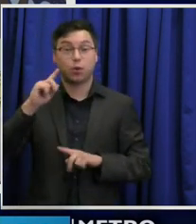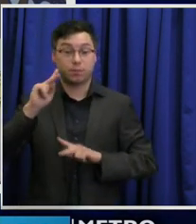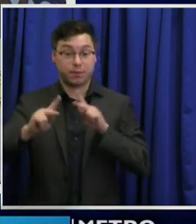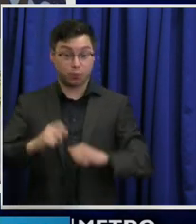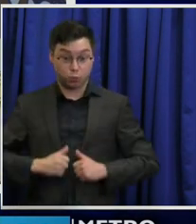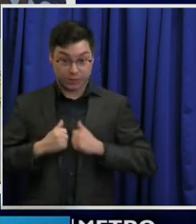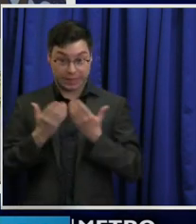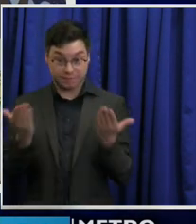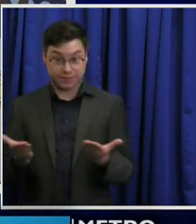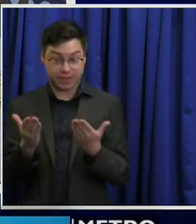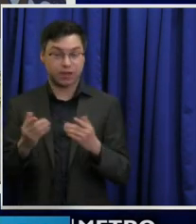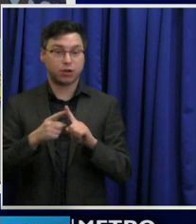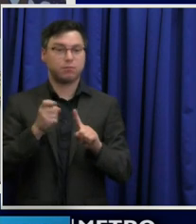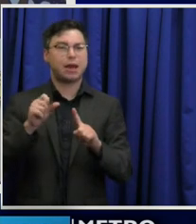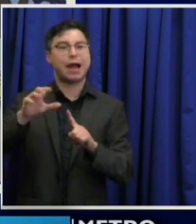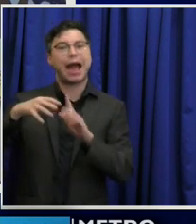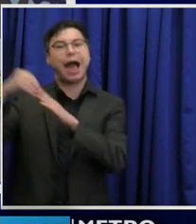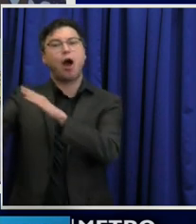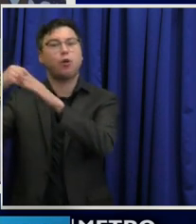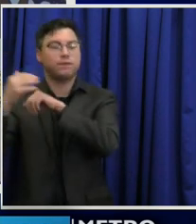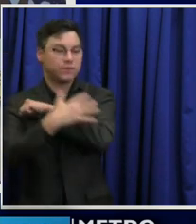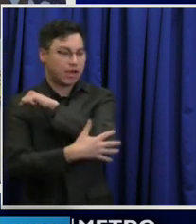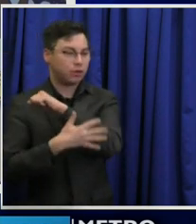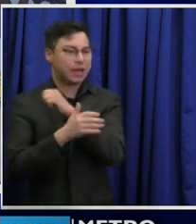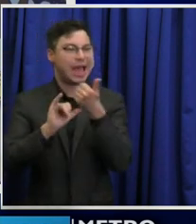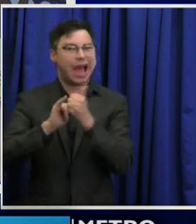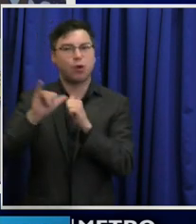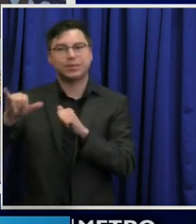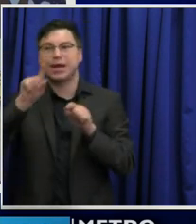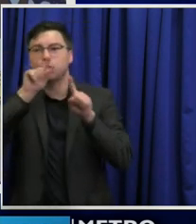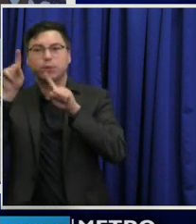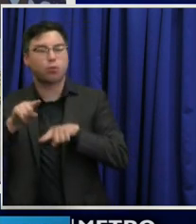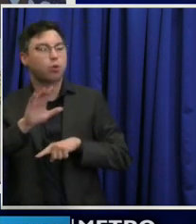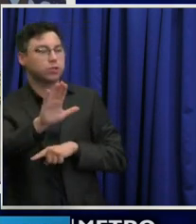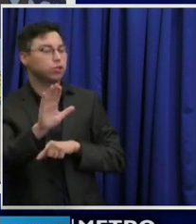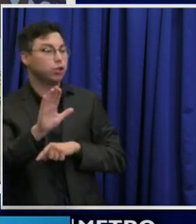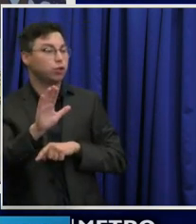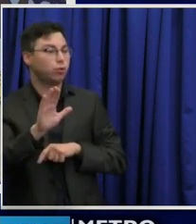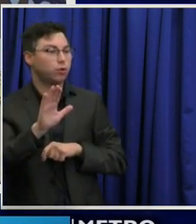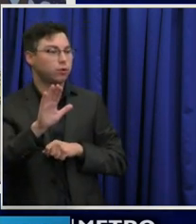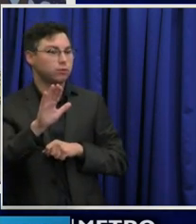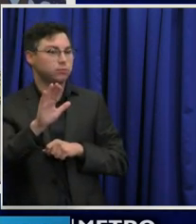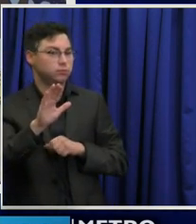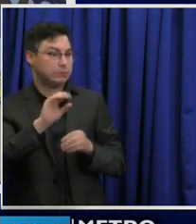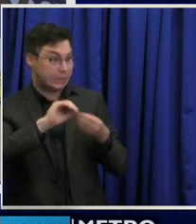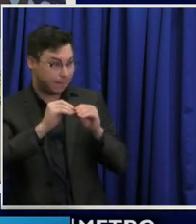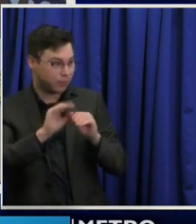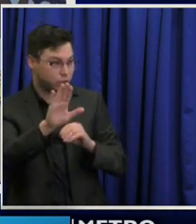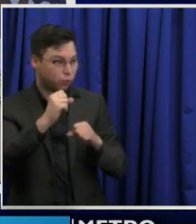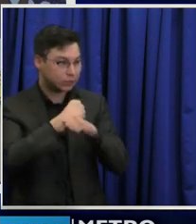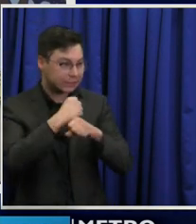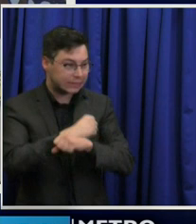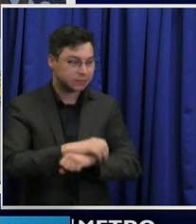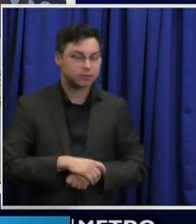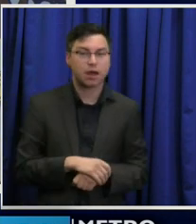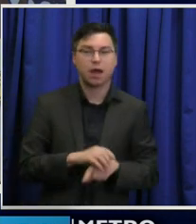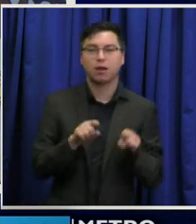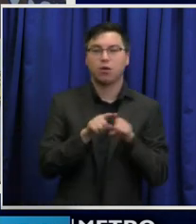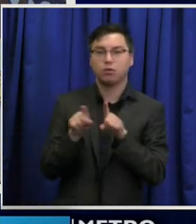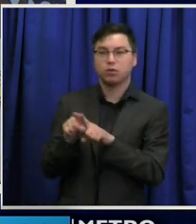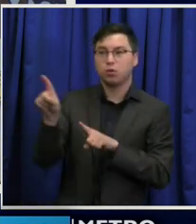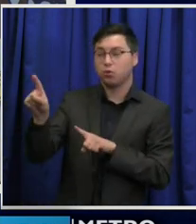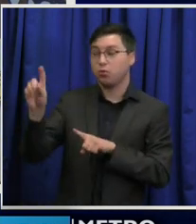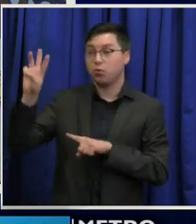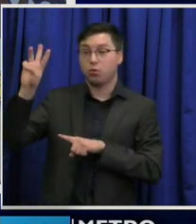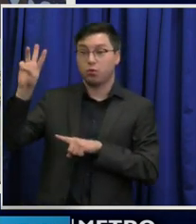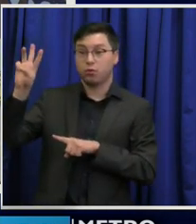reported to your numbers? And the final question is for Dr. Hildreth. Has he been contacted by anyone in Washington and